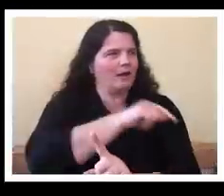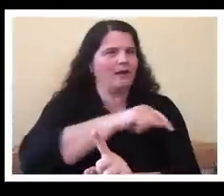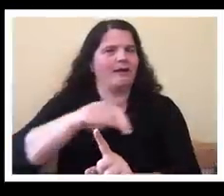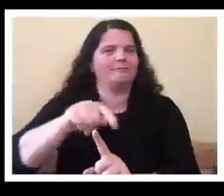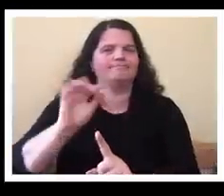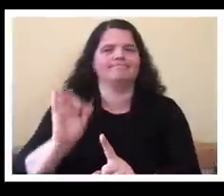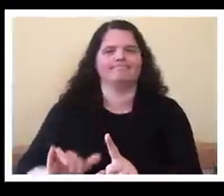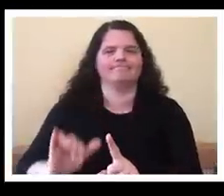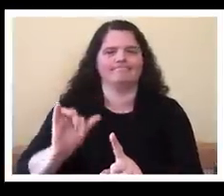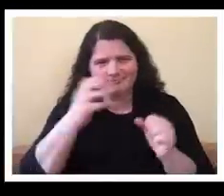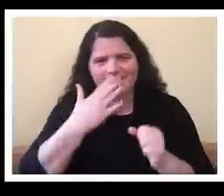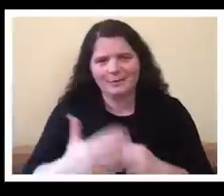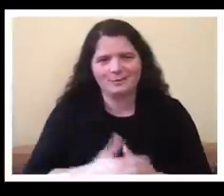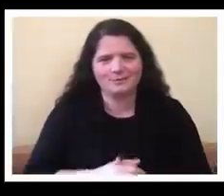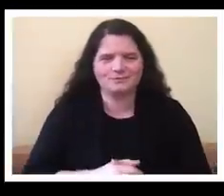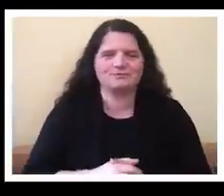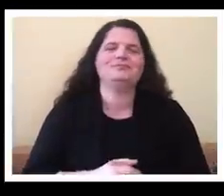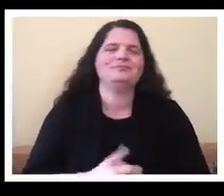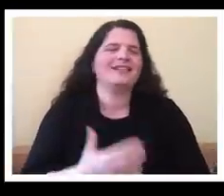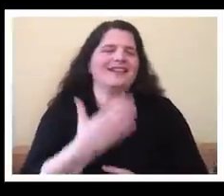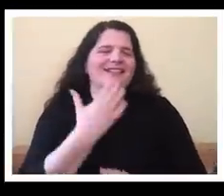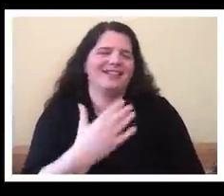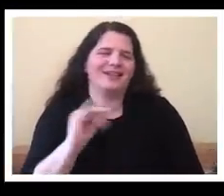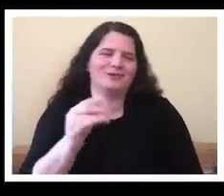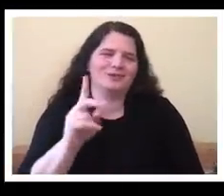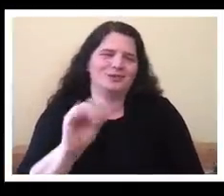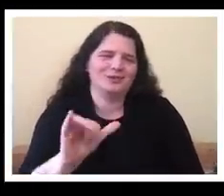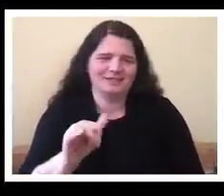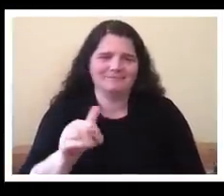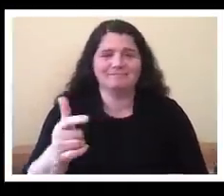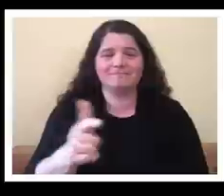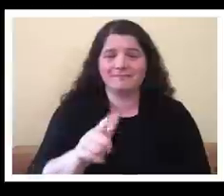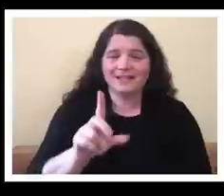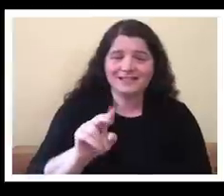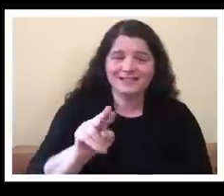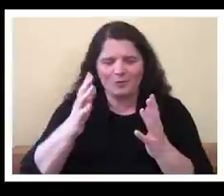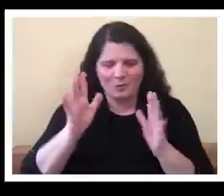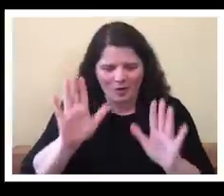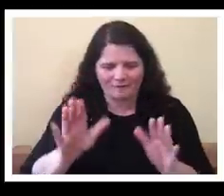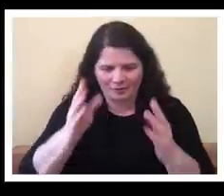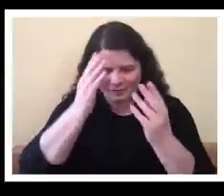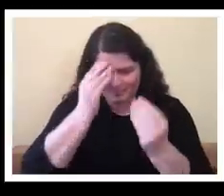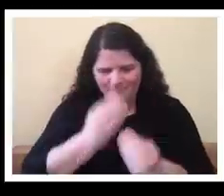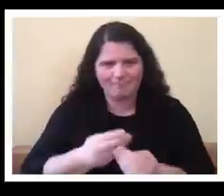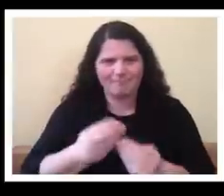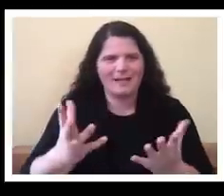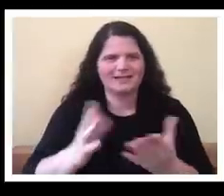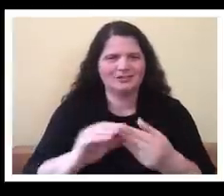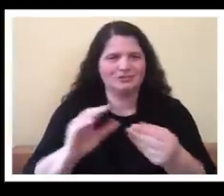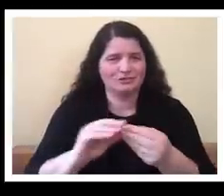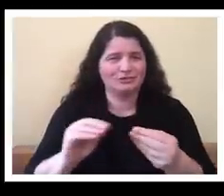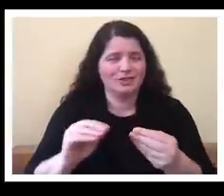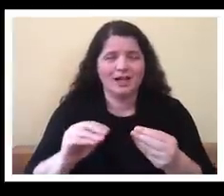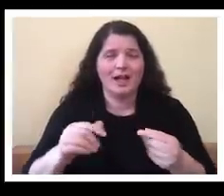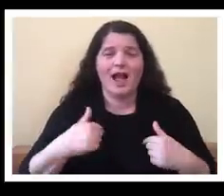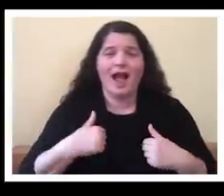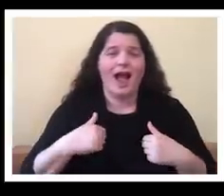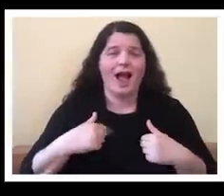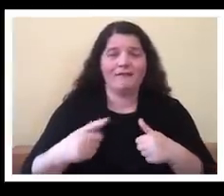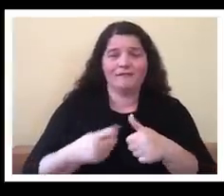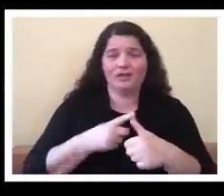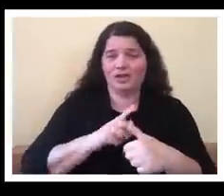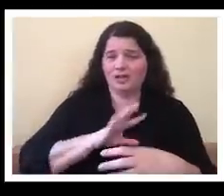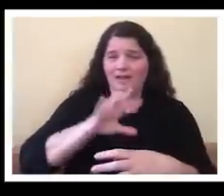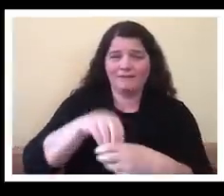judy dennis uh when i first came into disability uh movements there were really none for